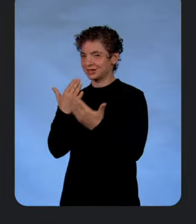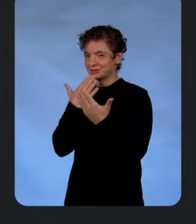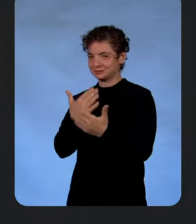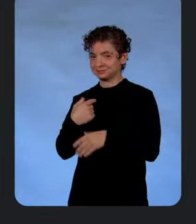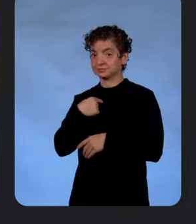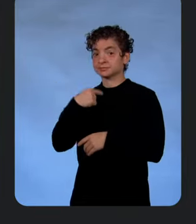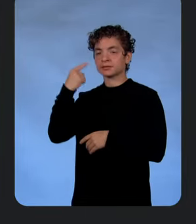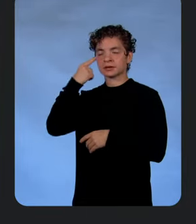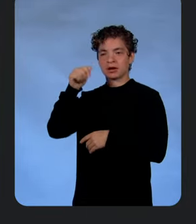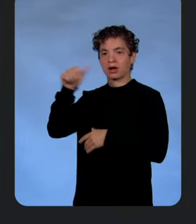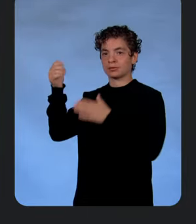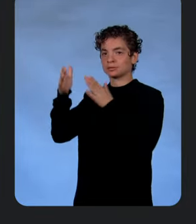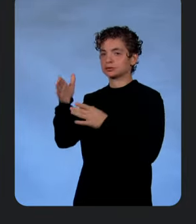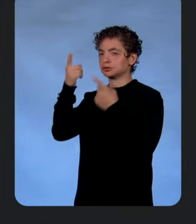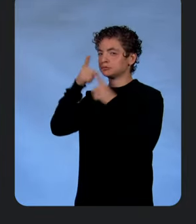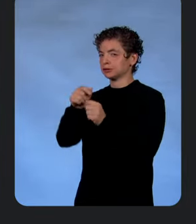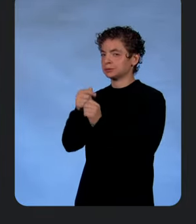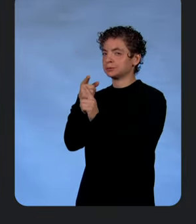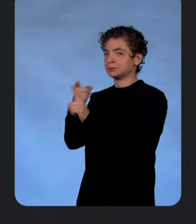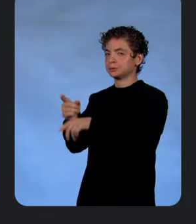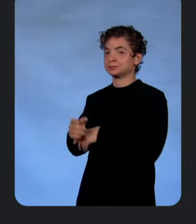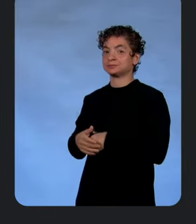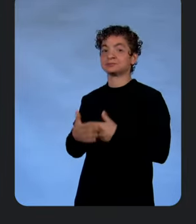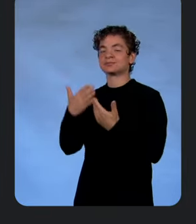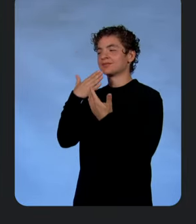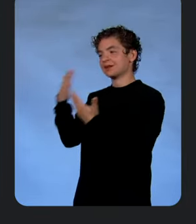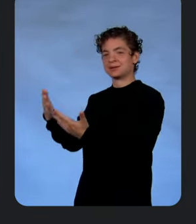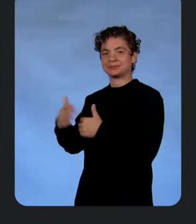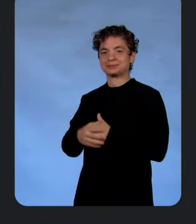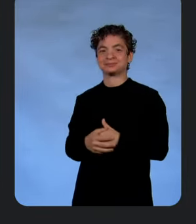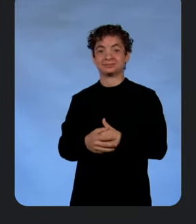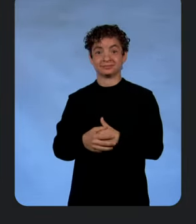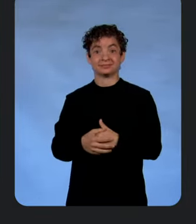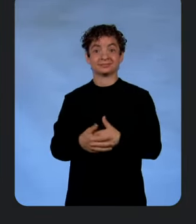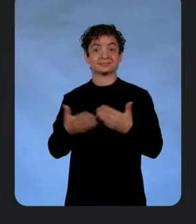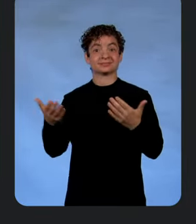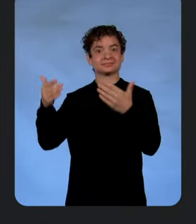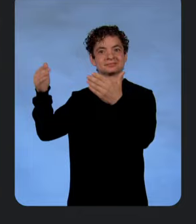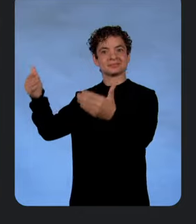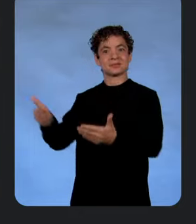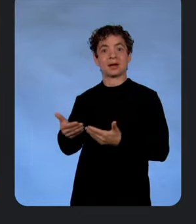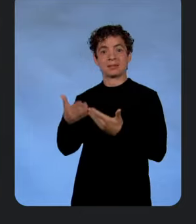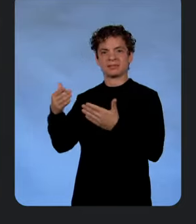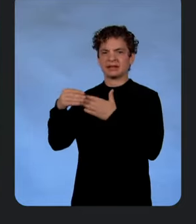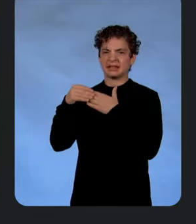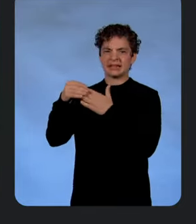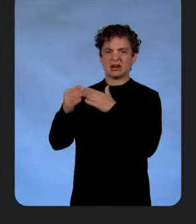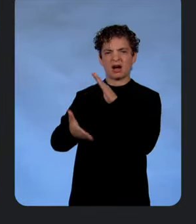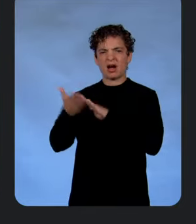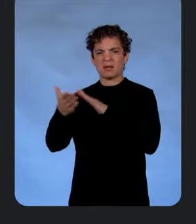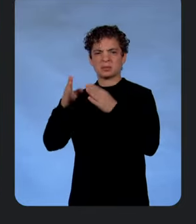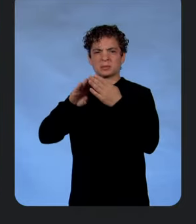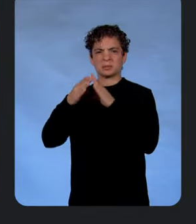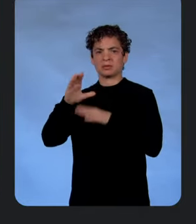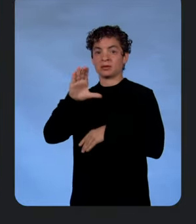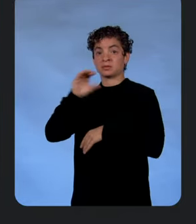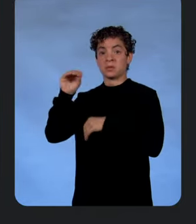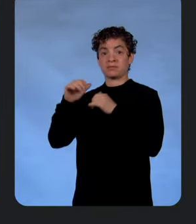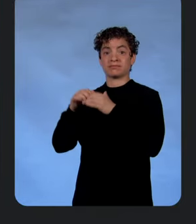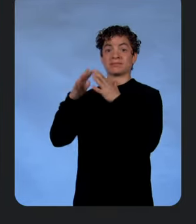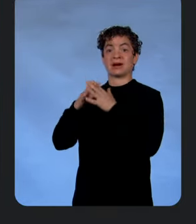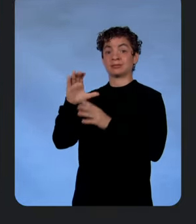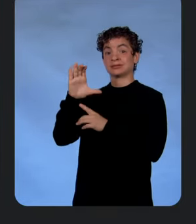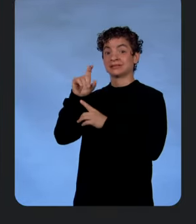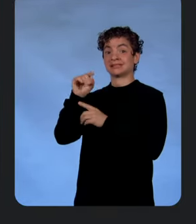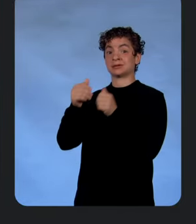with that. Thanks, Chloe. Thanks. Let's welcome to the stage a leader in the operations community and the co-founder and CTO of